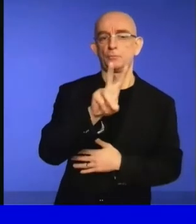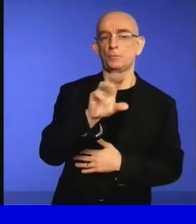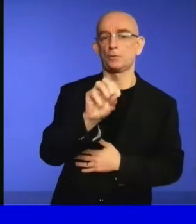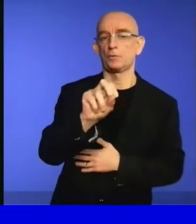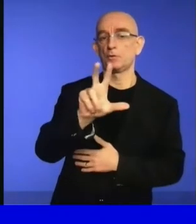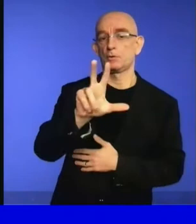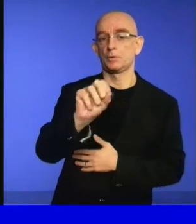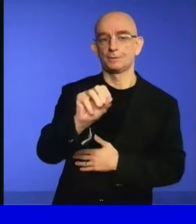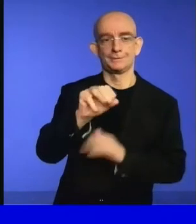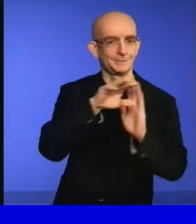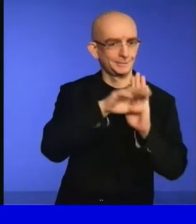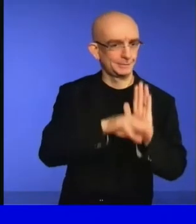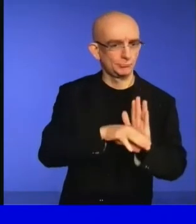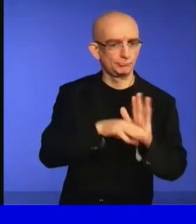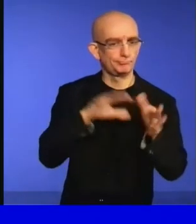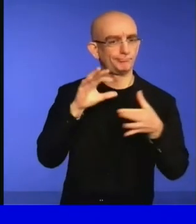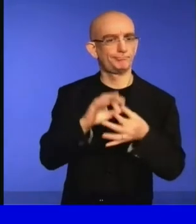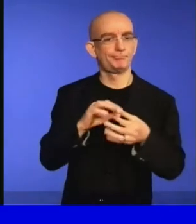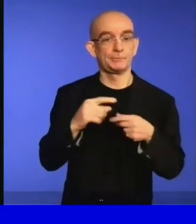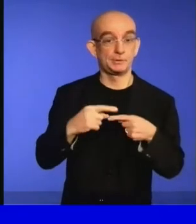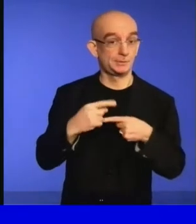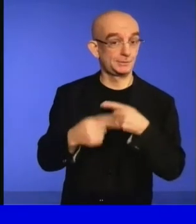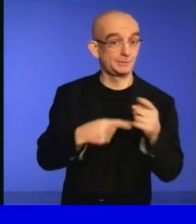at this year's Ops.